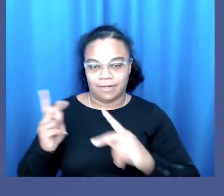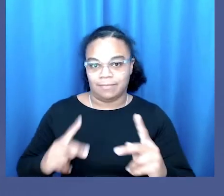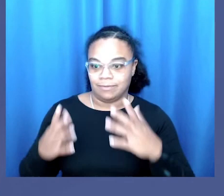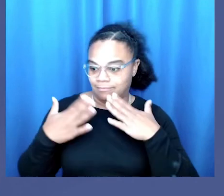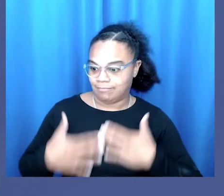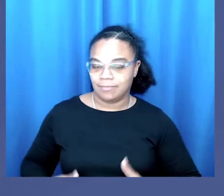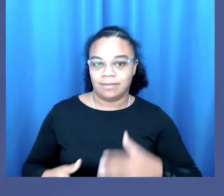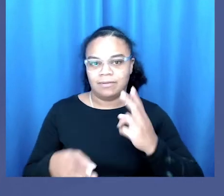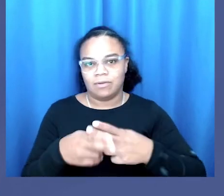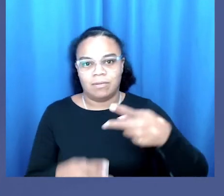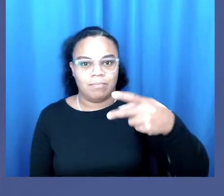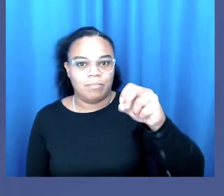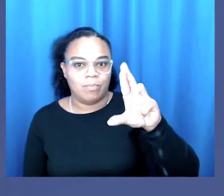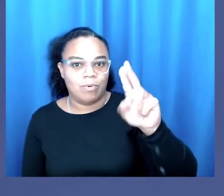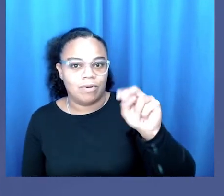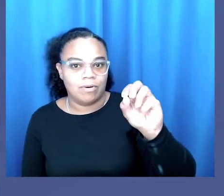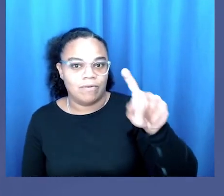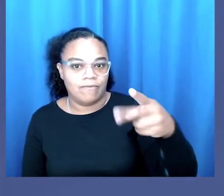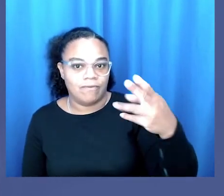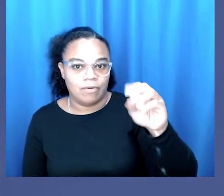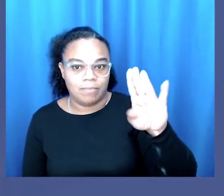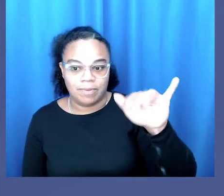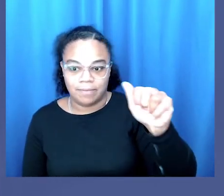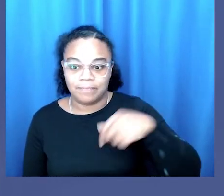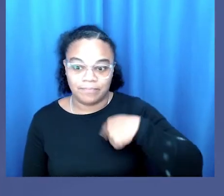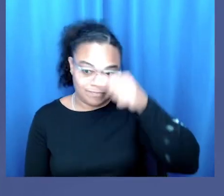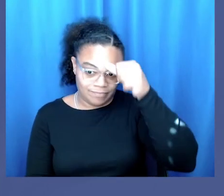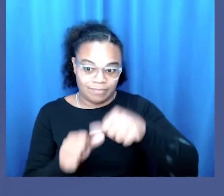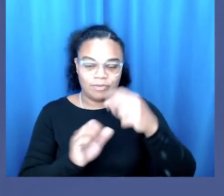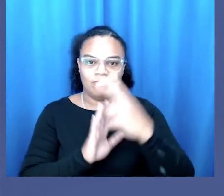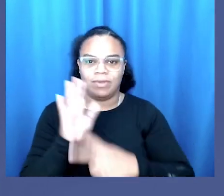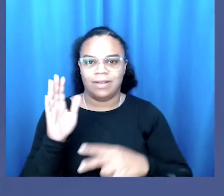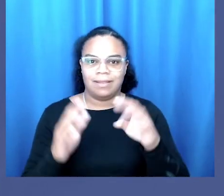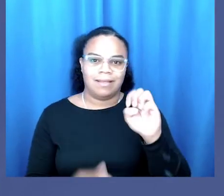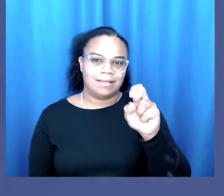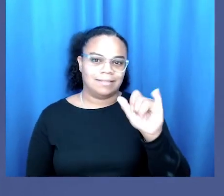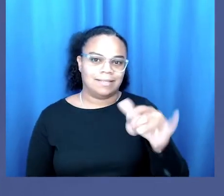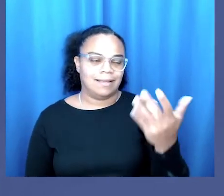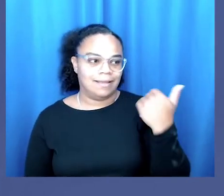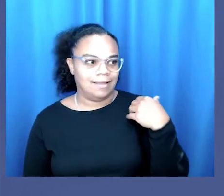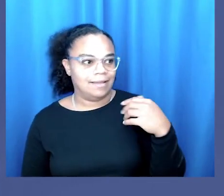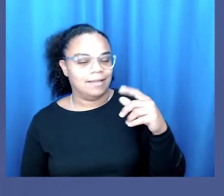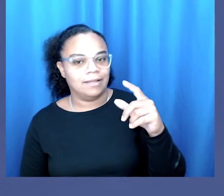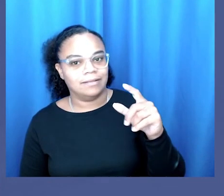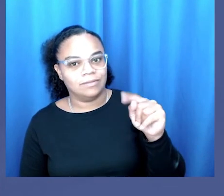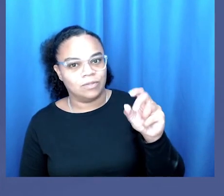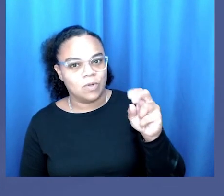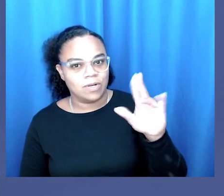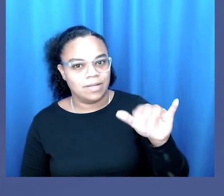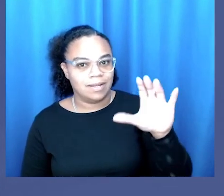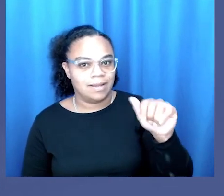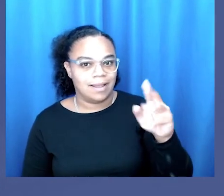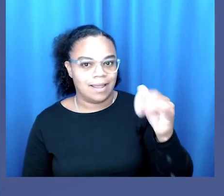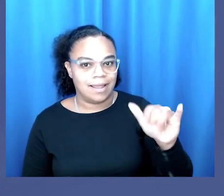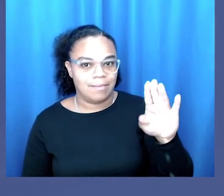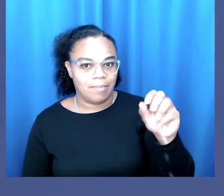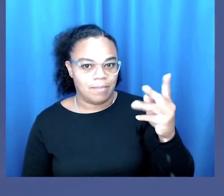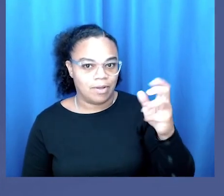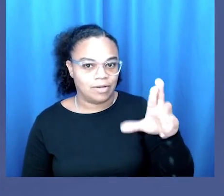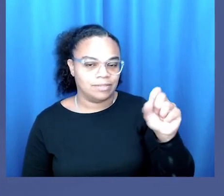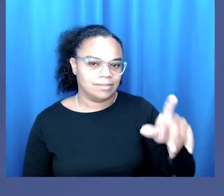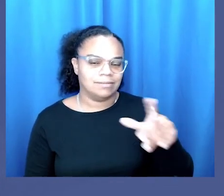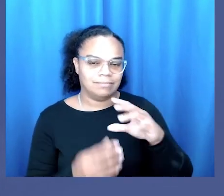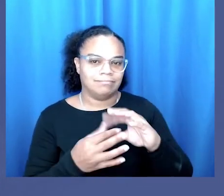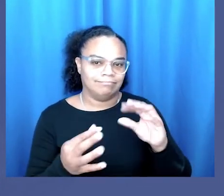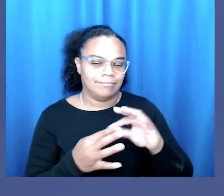which I refer to as pornophobia. I remember reading an essay in Tony K Bambara's anthology The Black Woman.